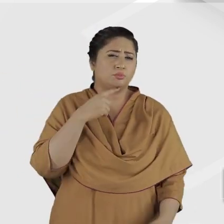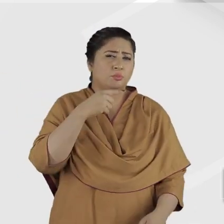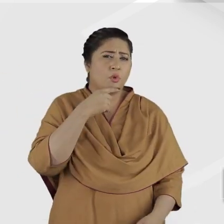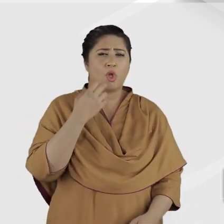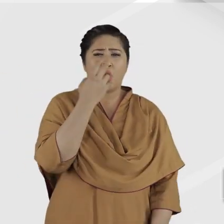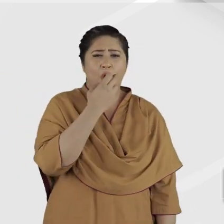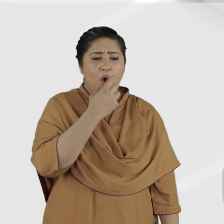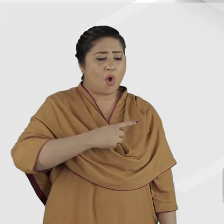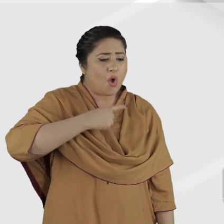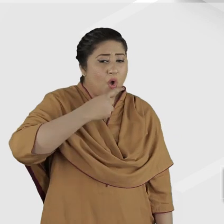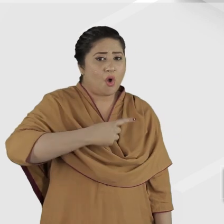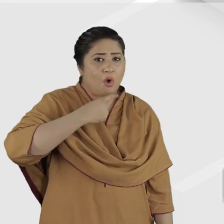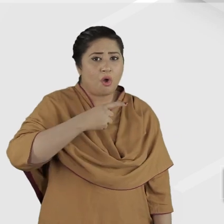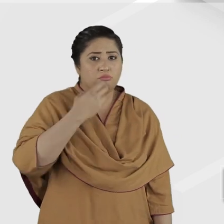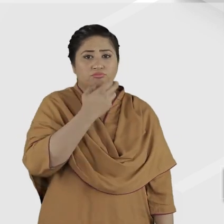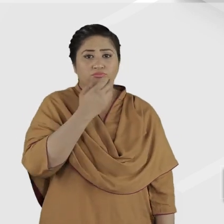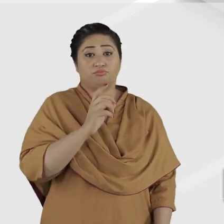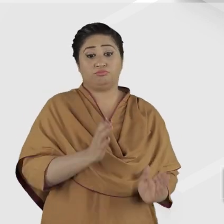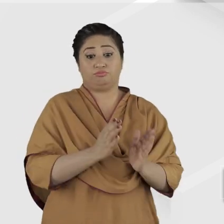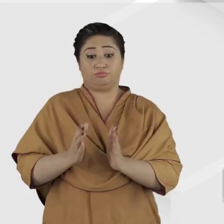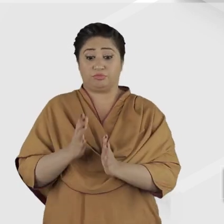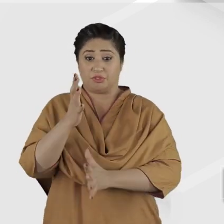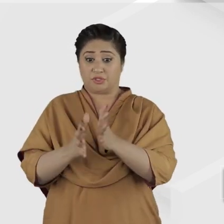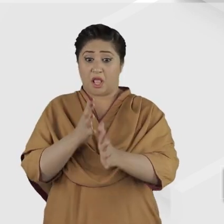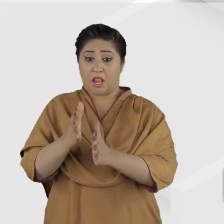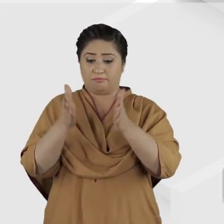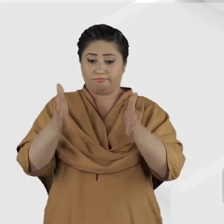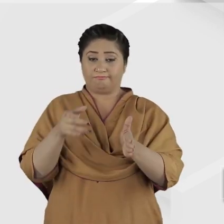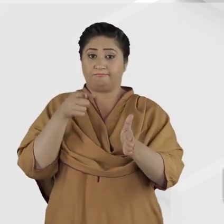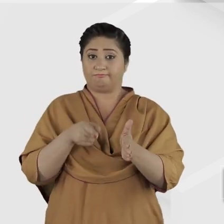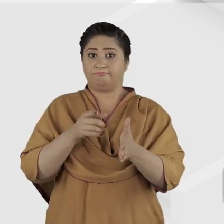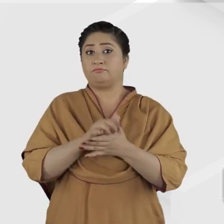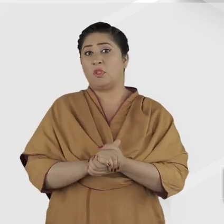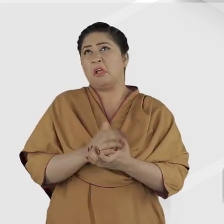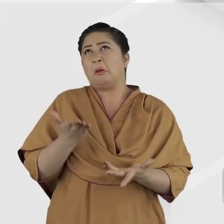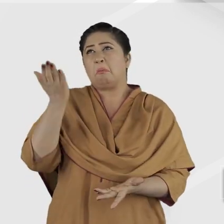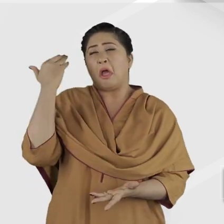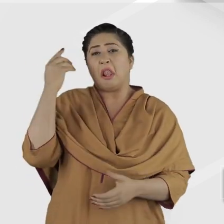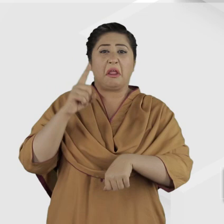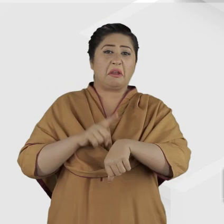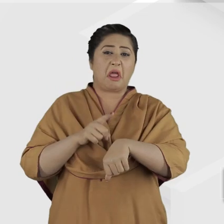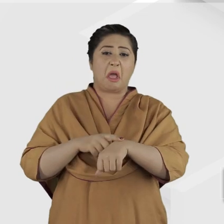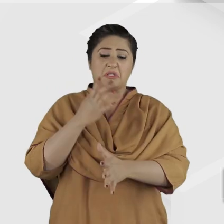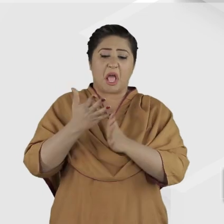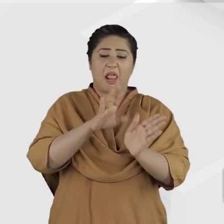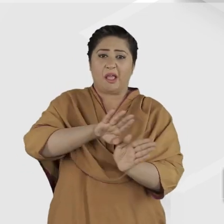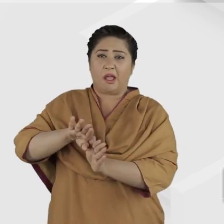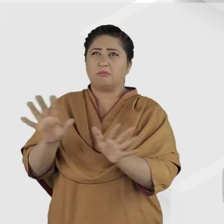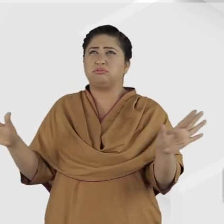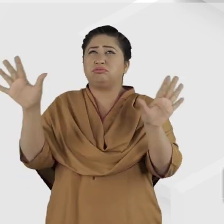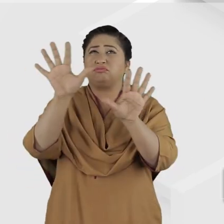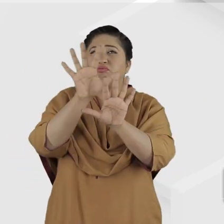erroneously ruled that the oral method is superior to that of sign language instruction. This led to a dark